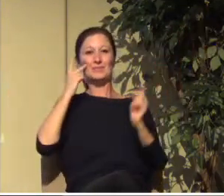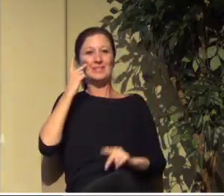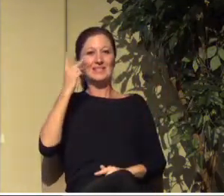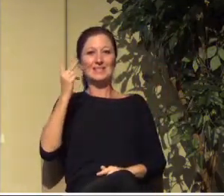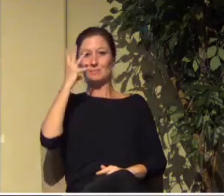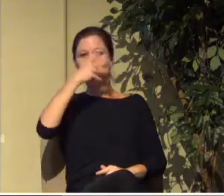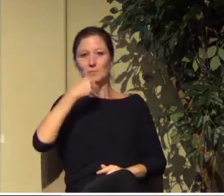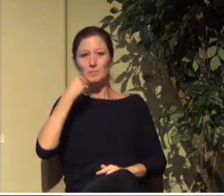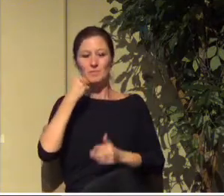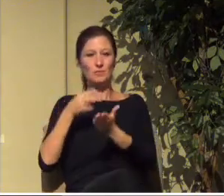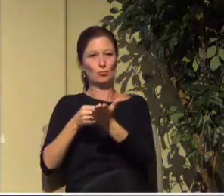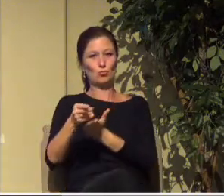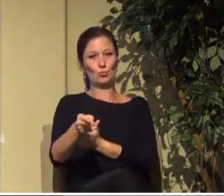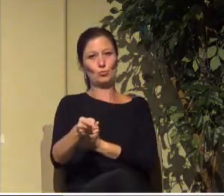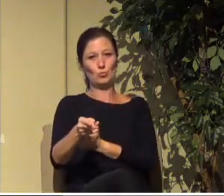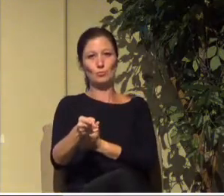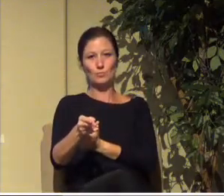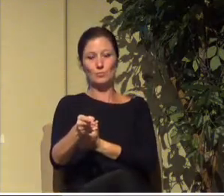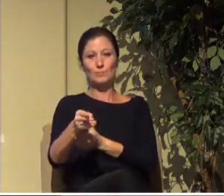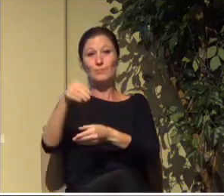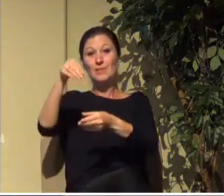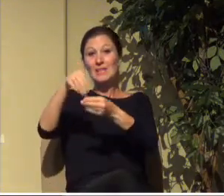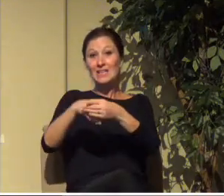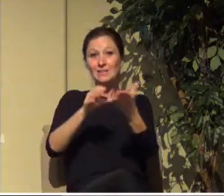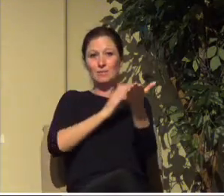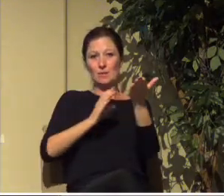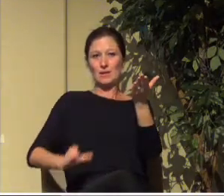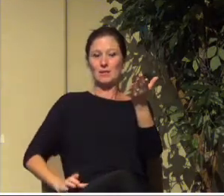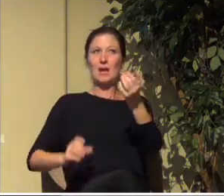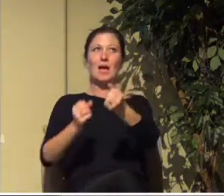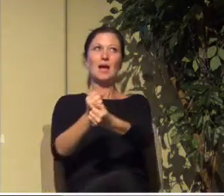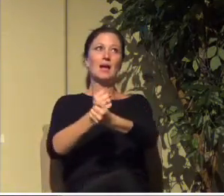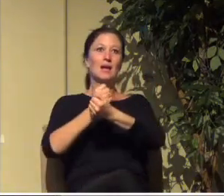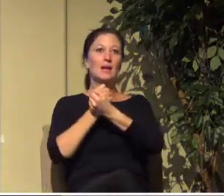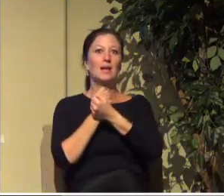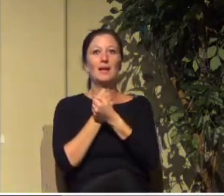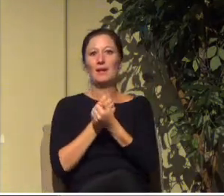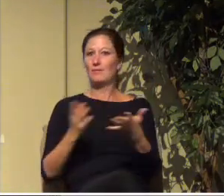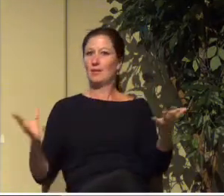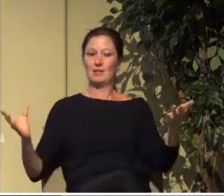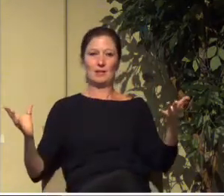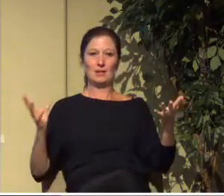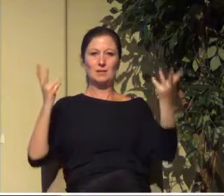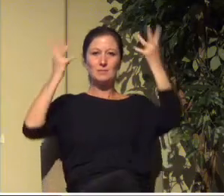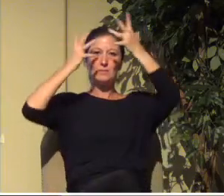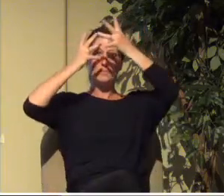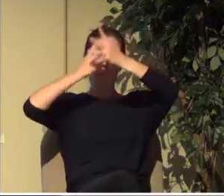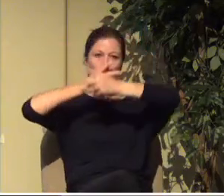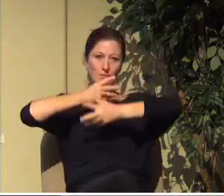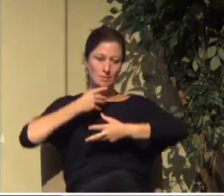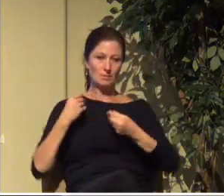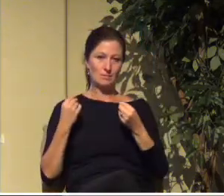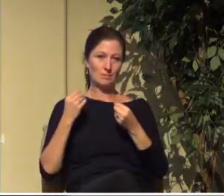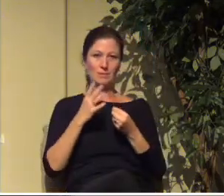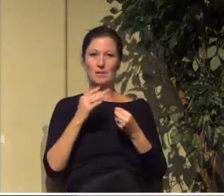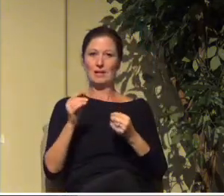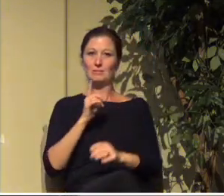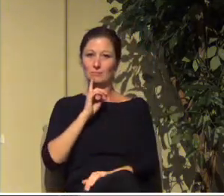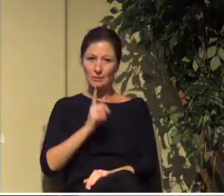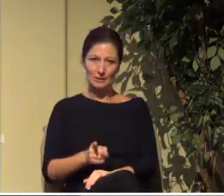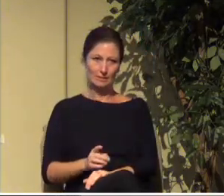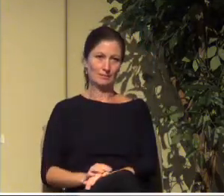that in Christ everything is beautiful and in Christ everything is renewed